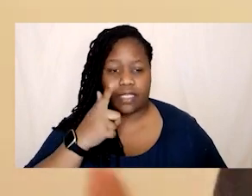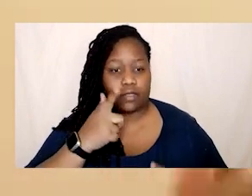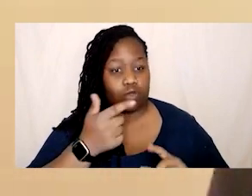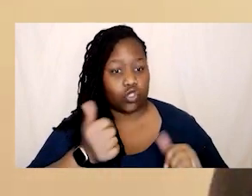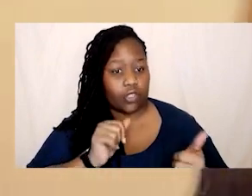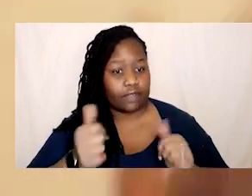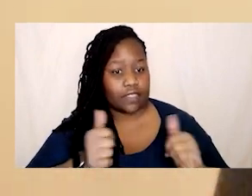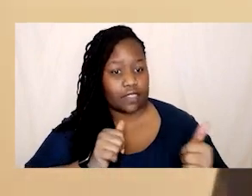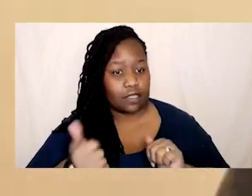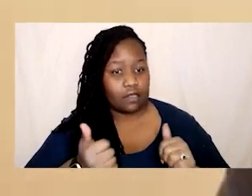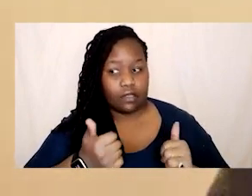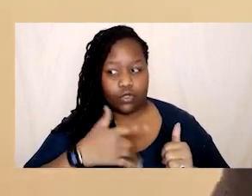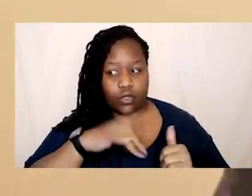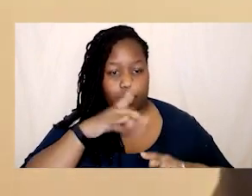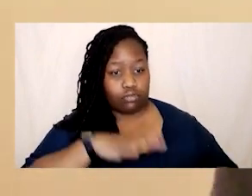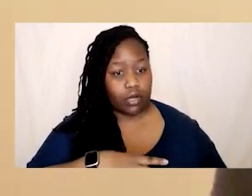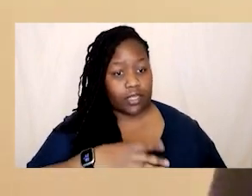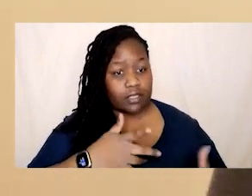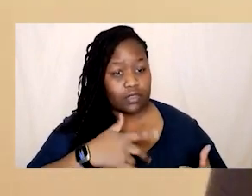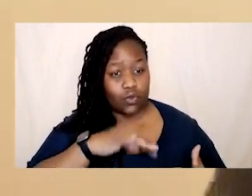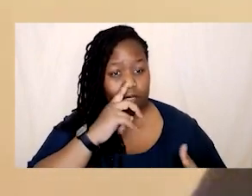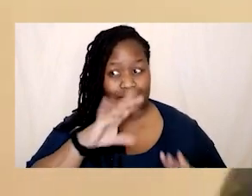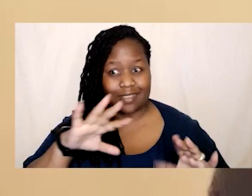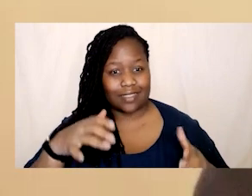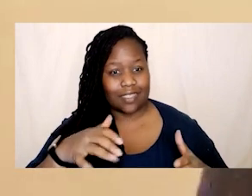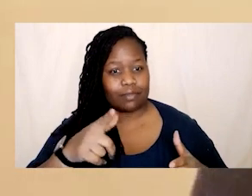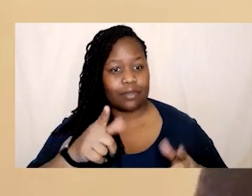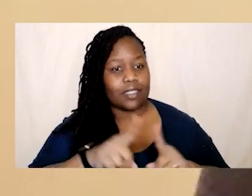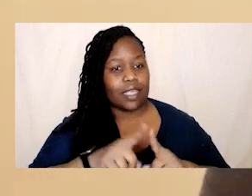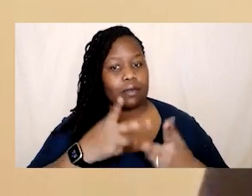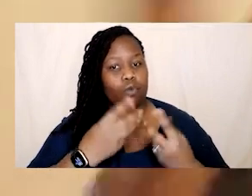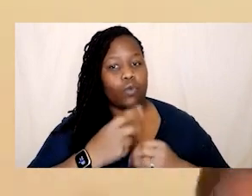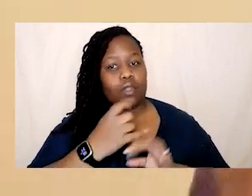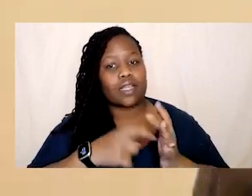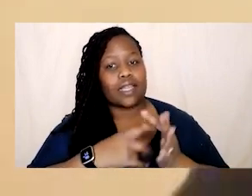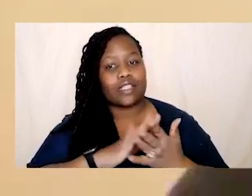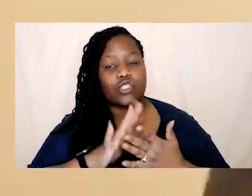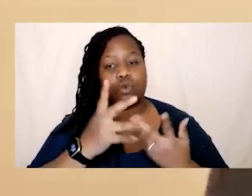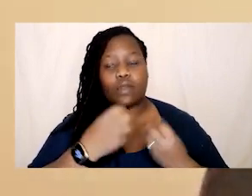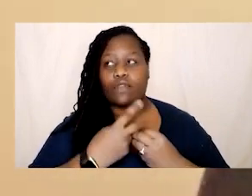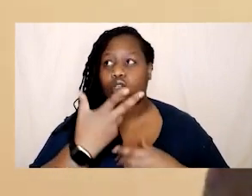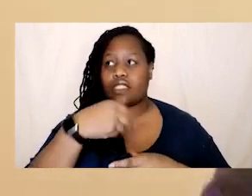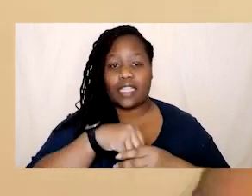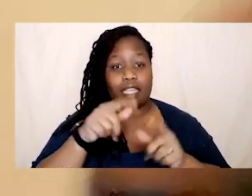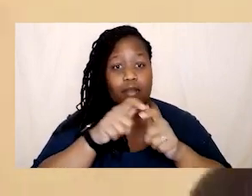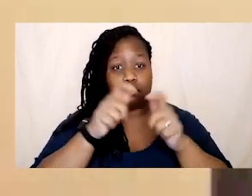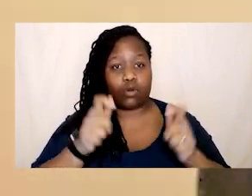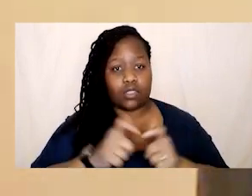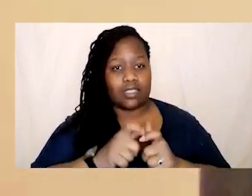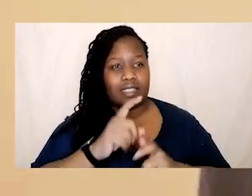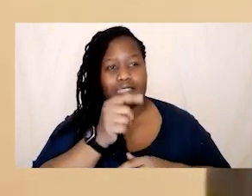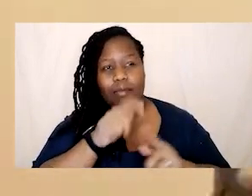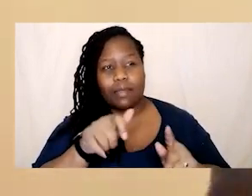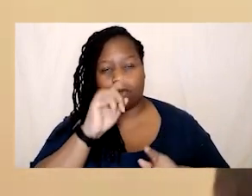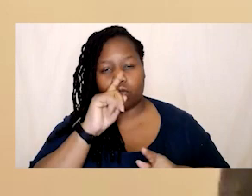need to be taking breaks we have the same conversation internally at glitch we have a a general inbox and sometimes people do not respect our boundaries that we're not a